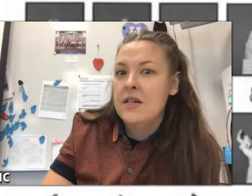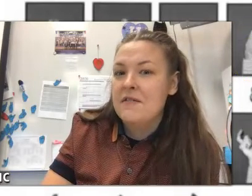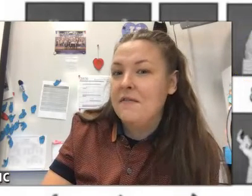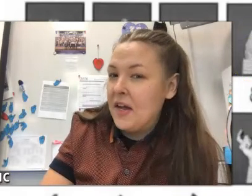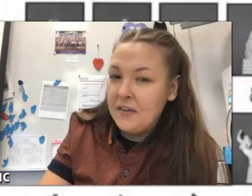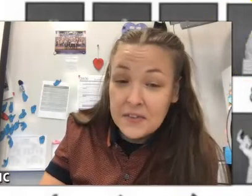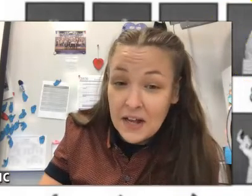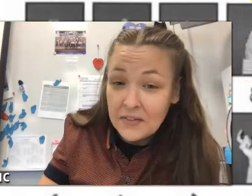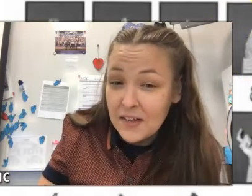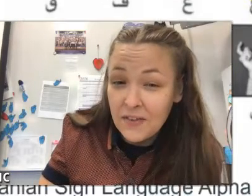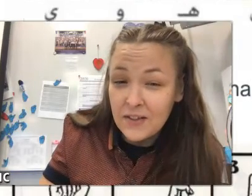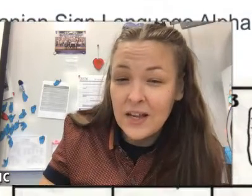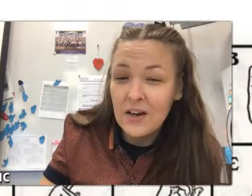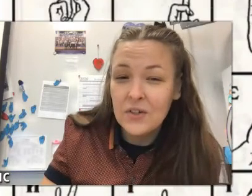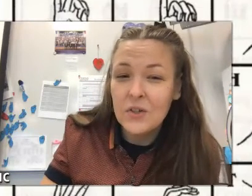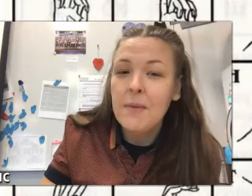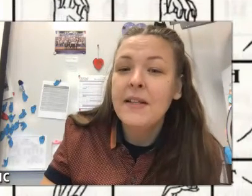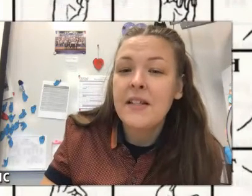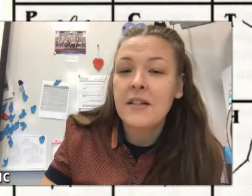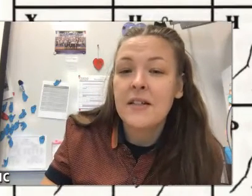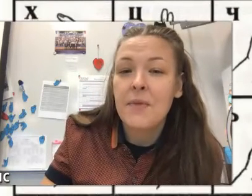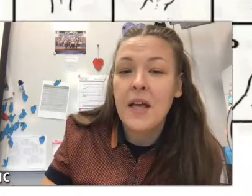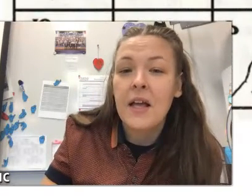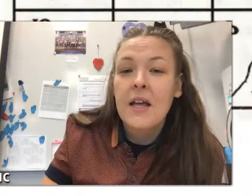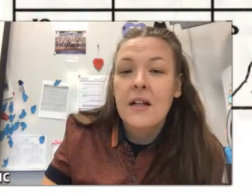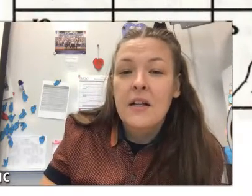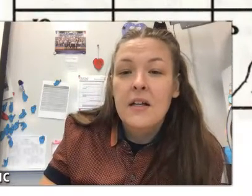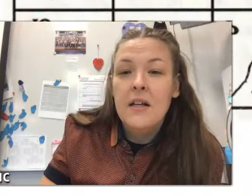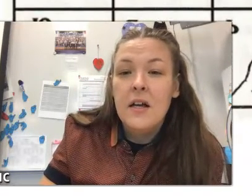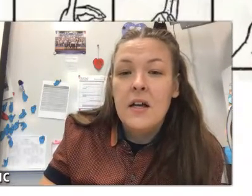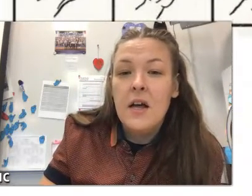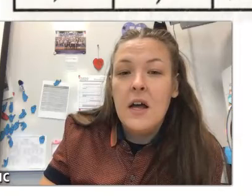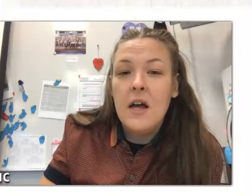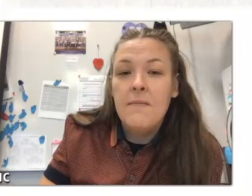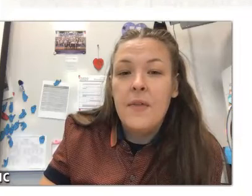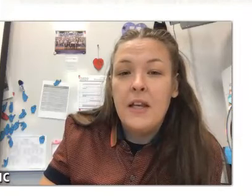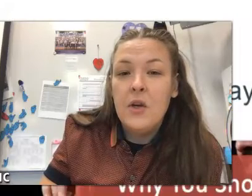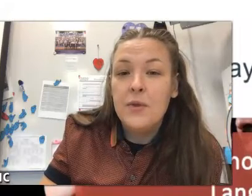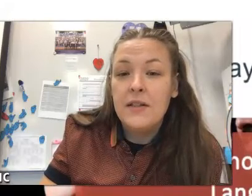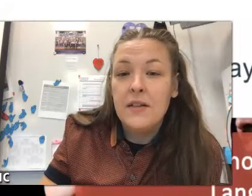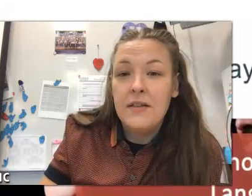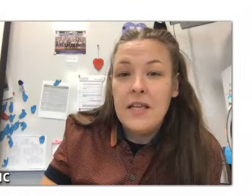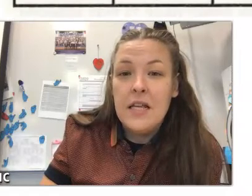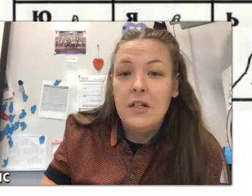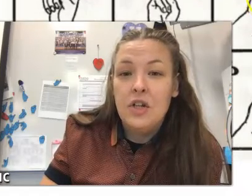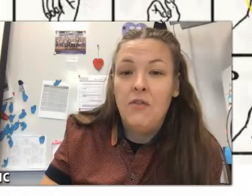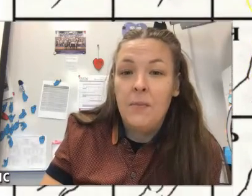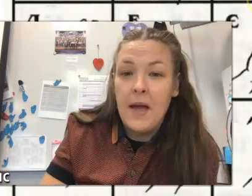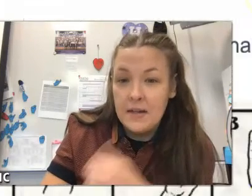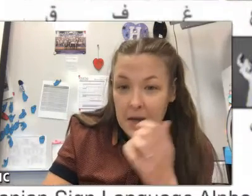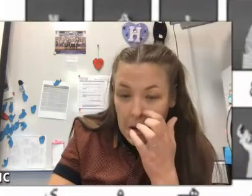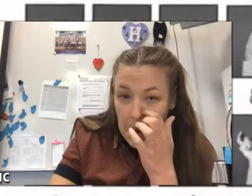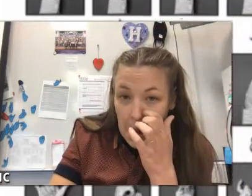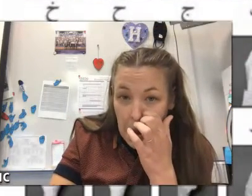find the sounds that fit those characters. So maybe stick to something that uses the English